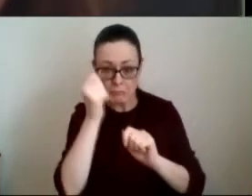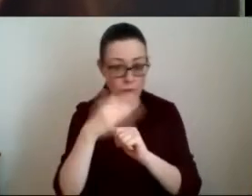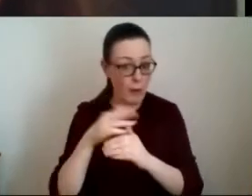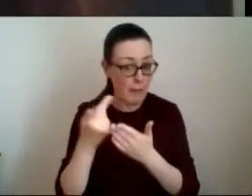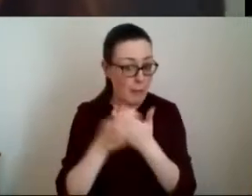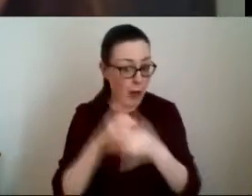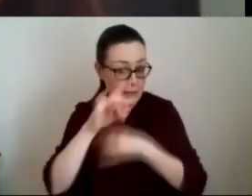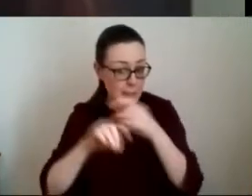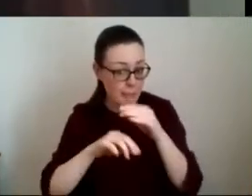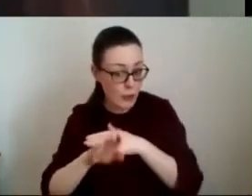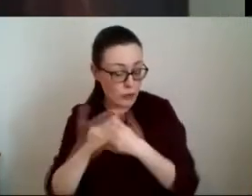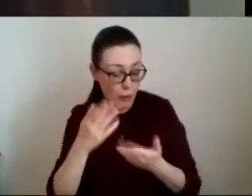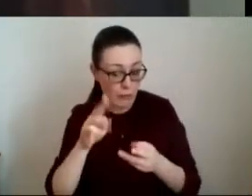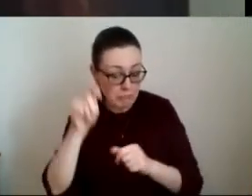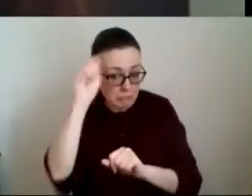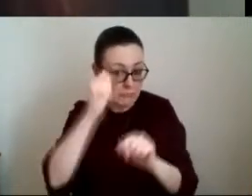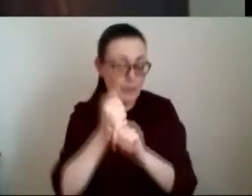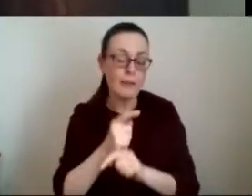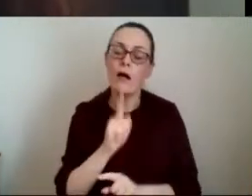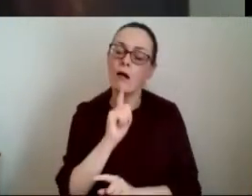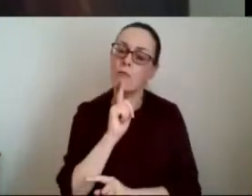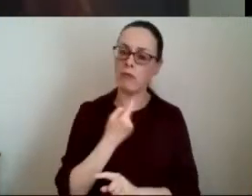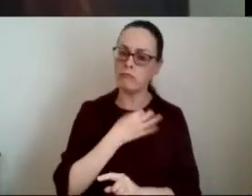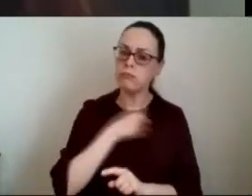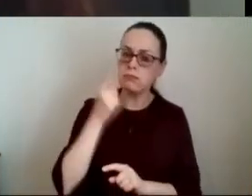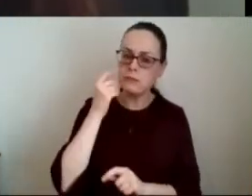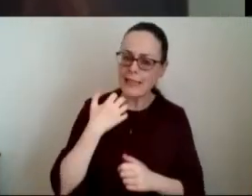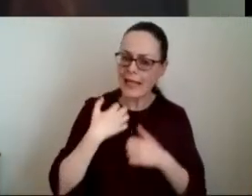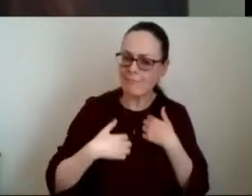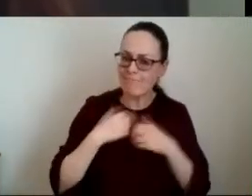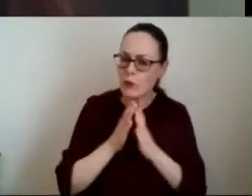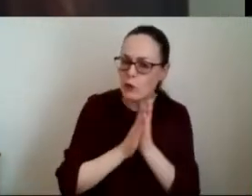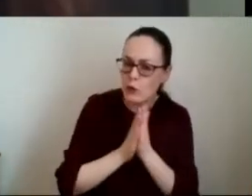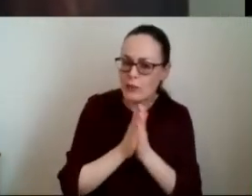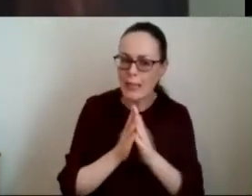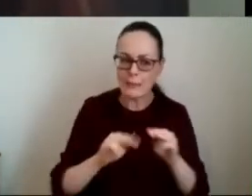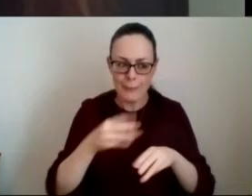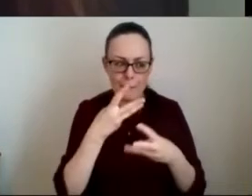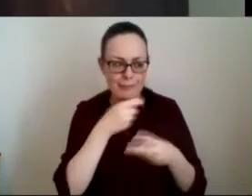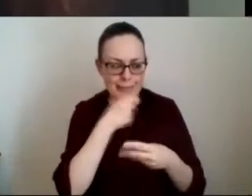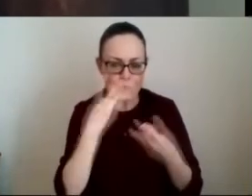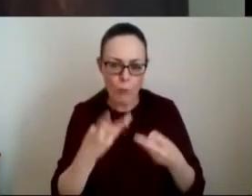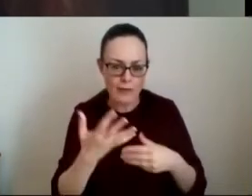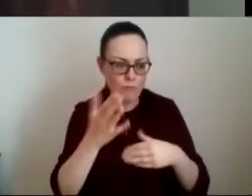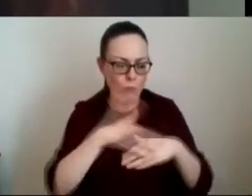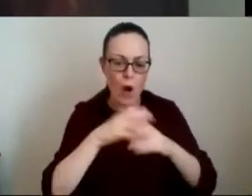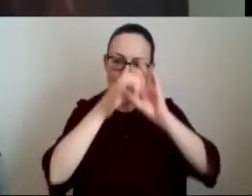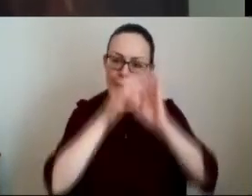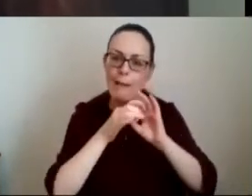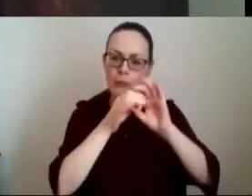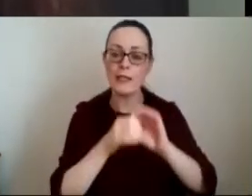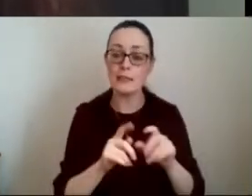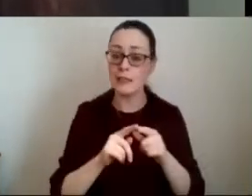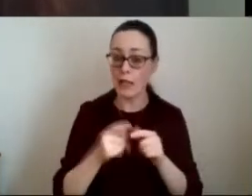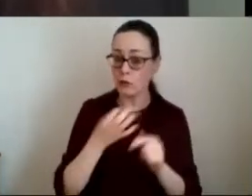and obviously it's very heartening to see the enthusiasm of those surveyed for further collaboration and the key point that it is all about delivering the best